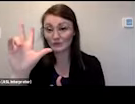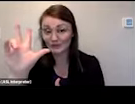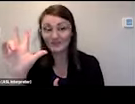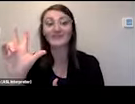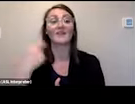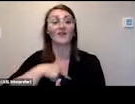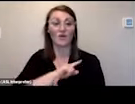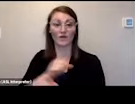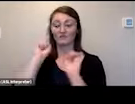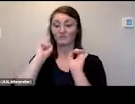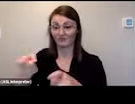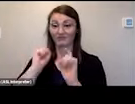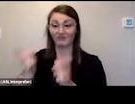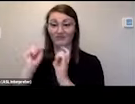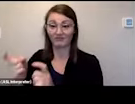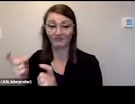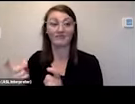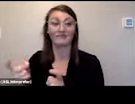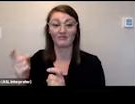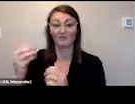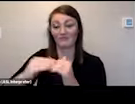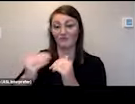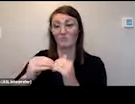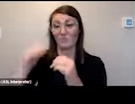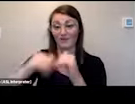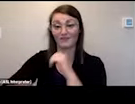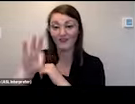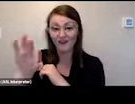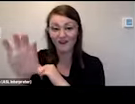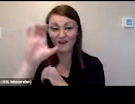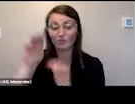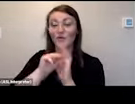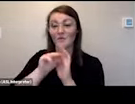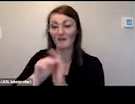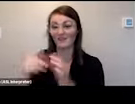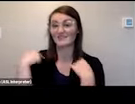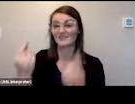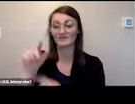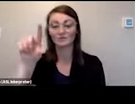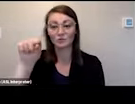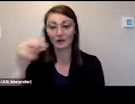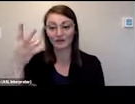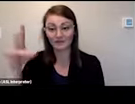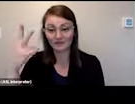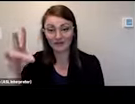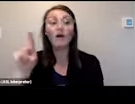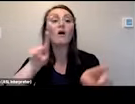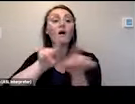to 15 states and four countries we've also connected with people in 10 countries